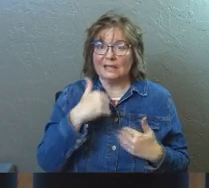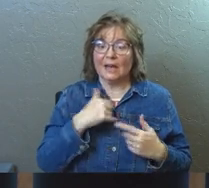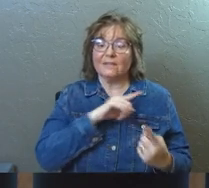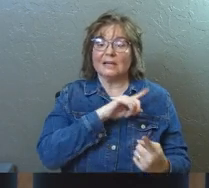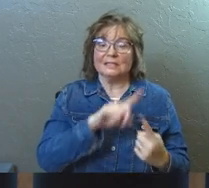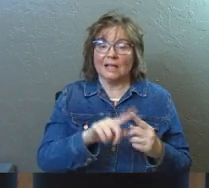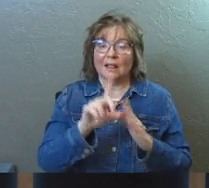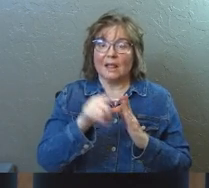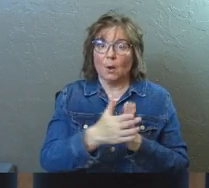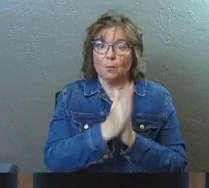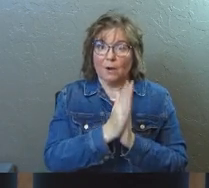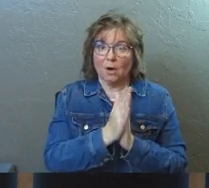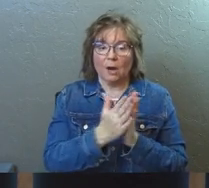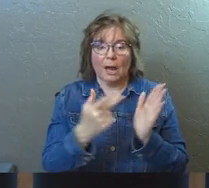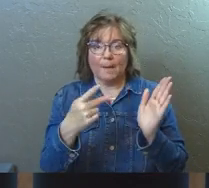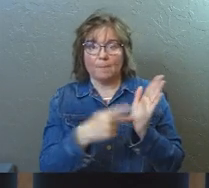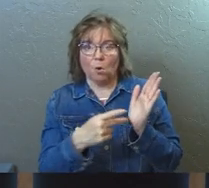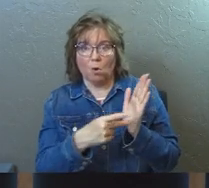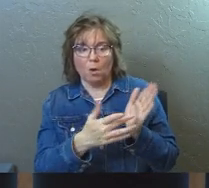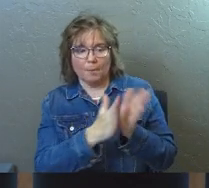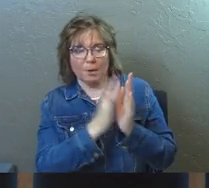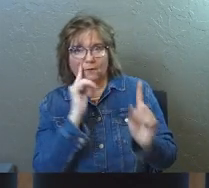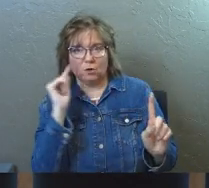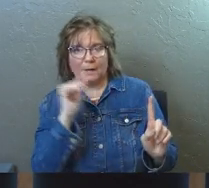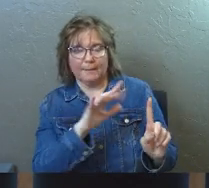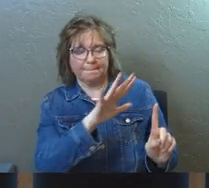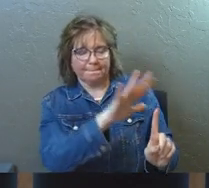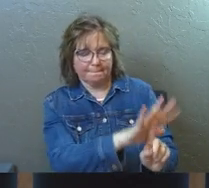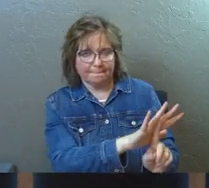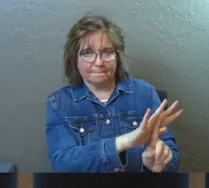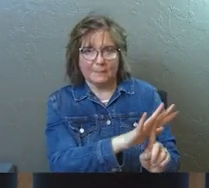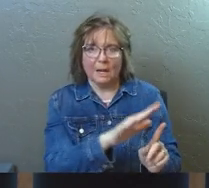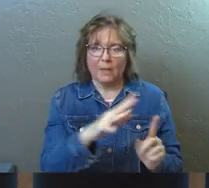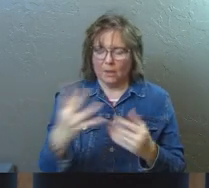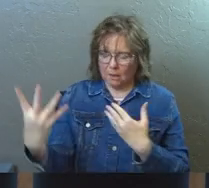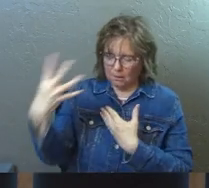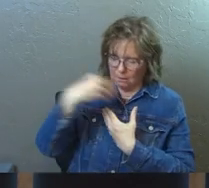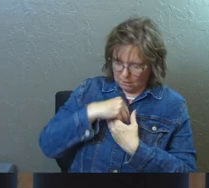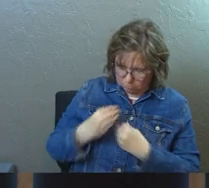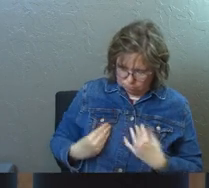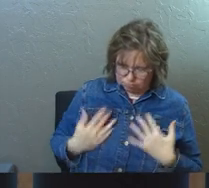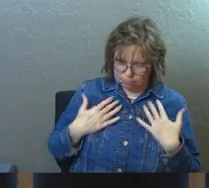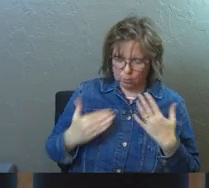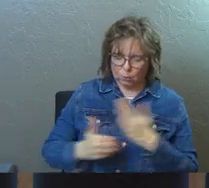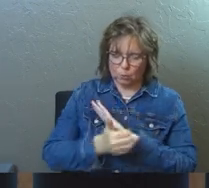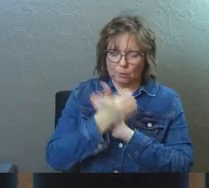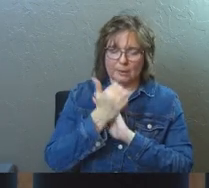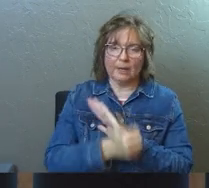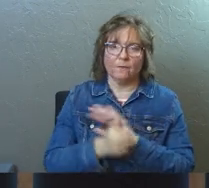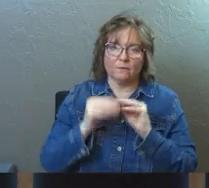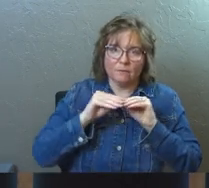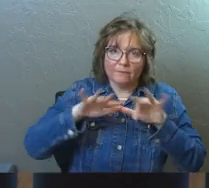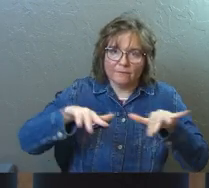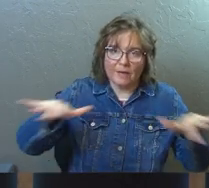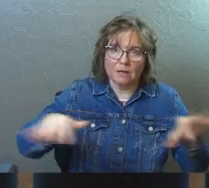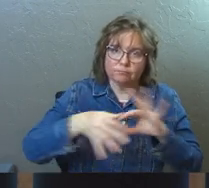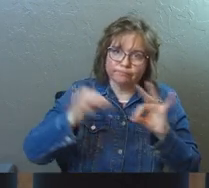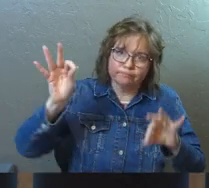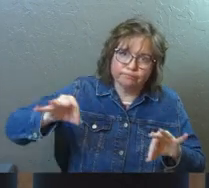was a prayer meeting and Paul prayed over him. And then Timothy got this new gift of evangelism.